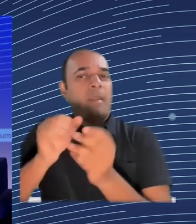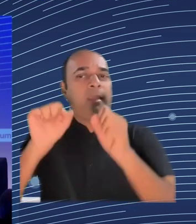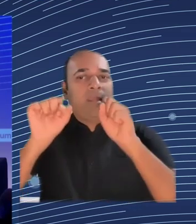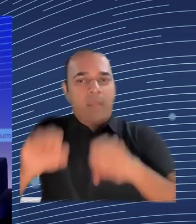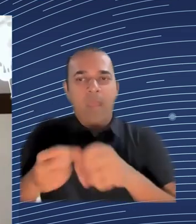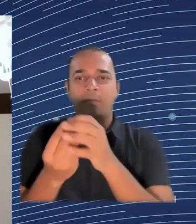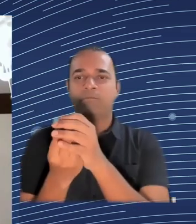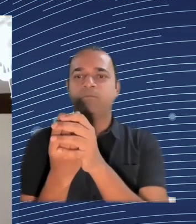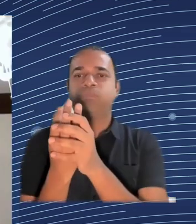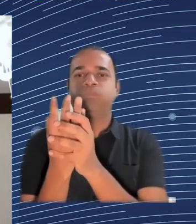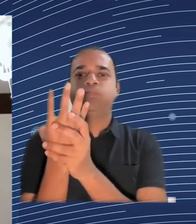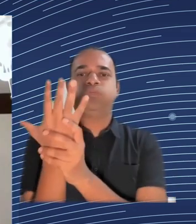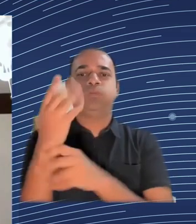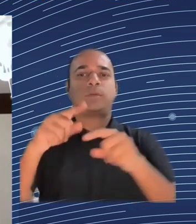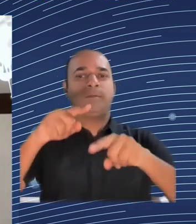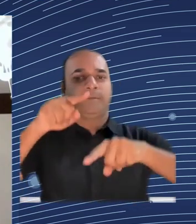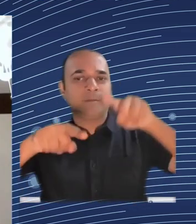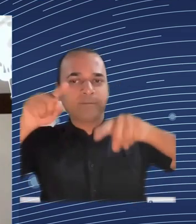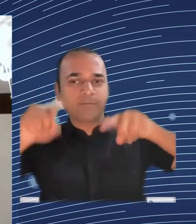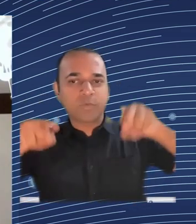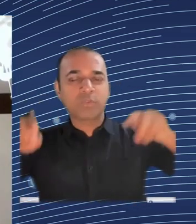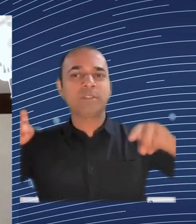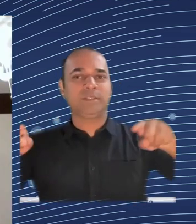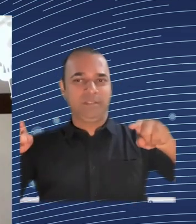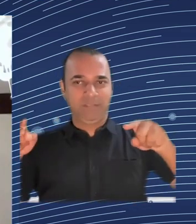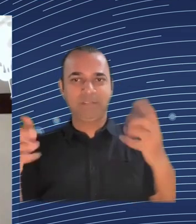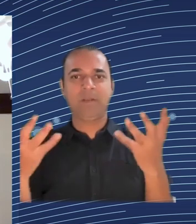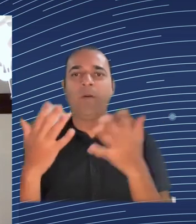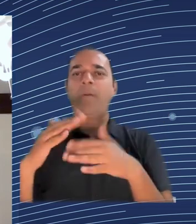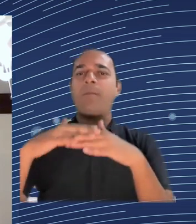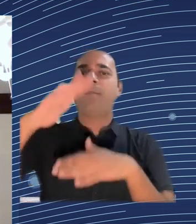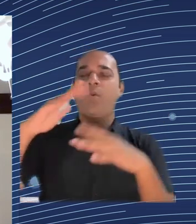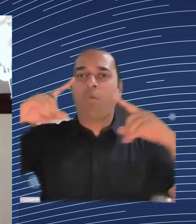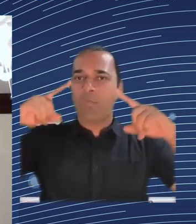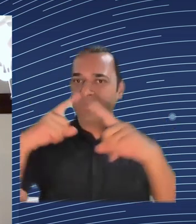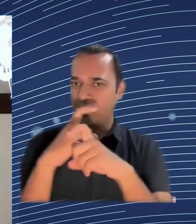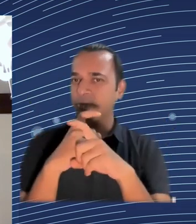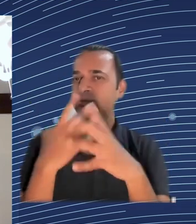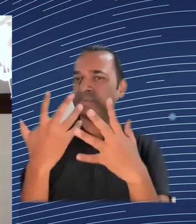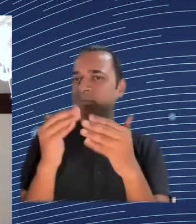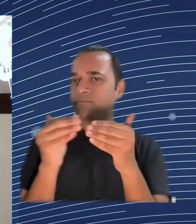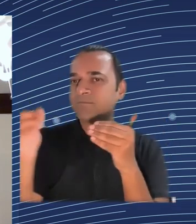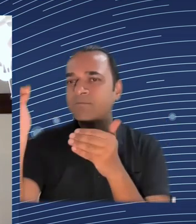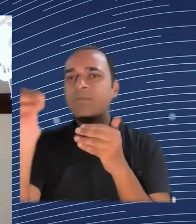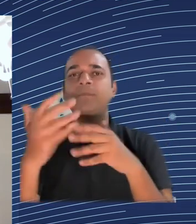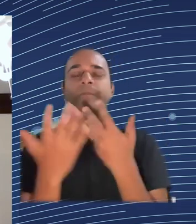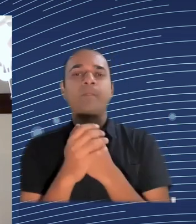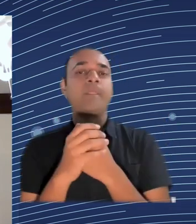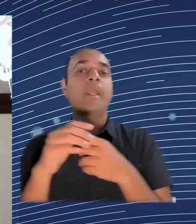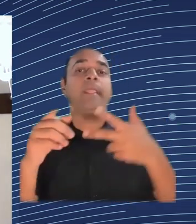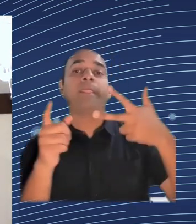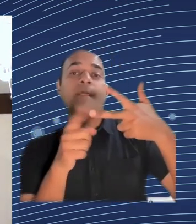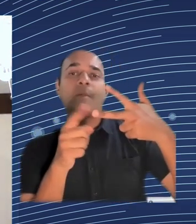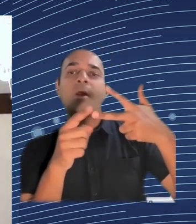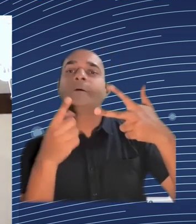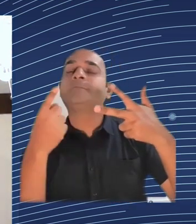You're muted. Could you start over, please? you hear me now? Yeah. Yes. Yeah, I think the engineers have to unmute me at the same time as